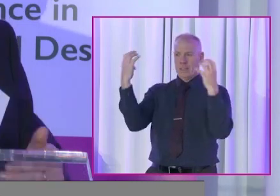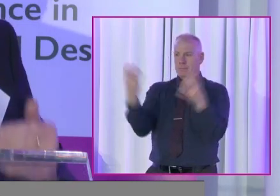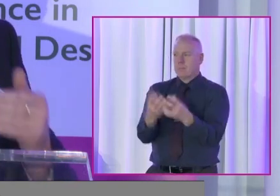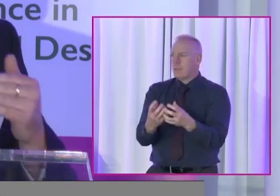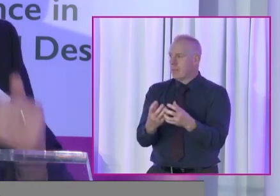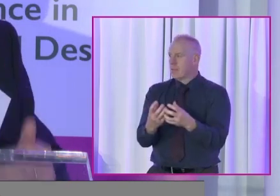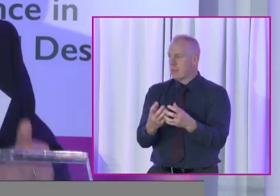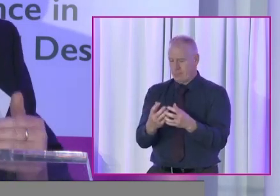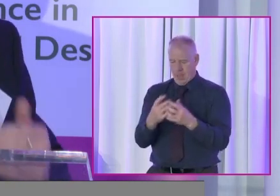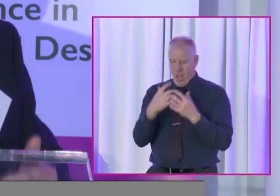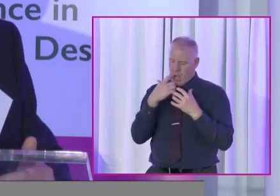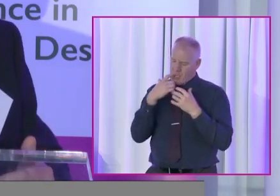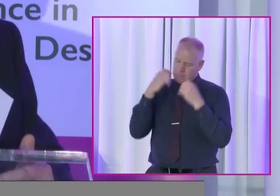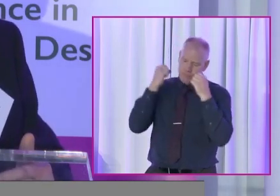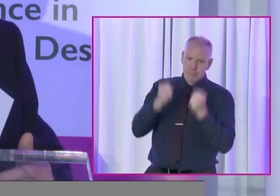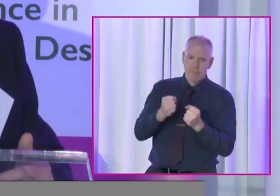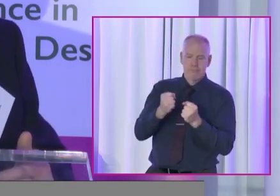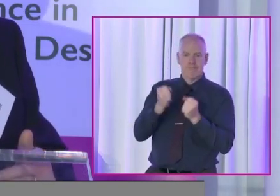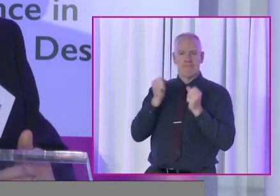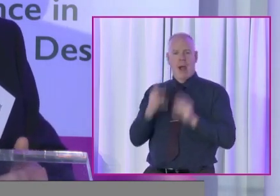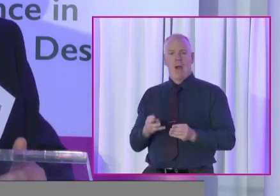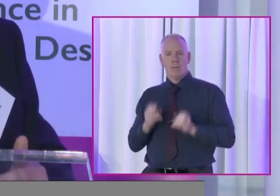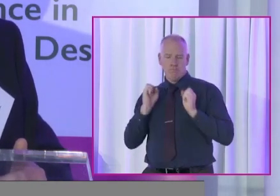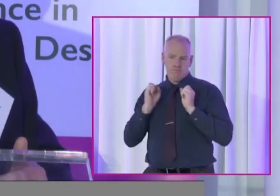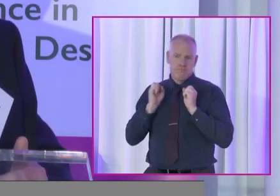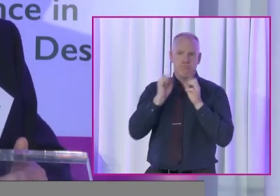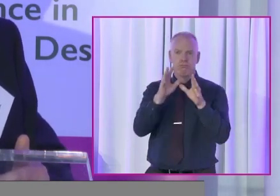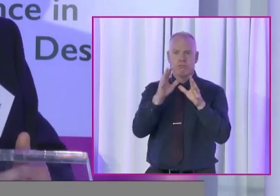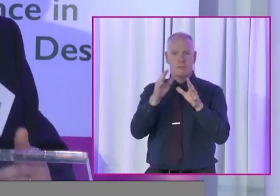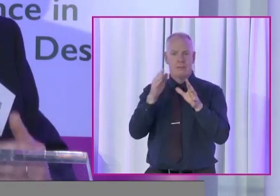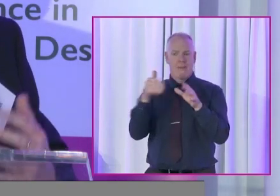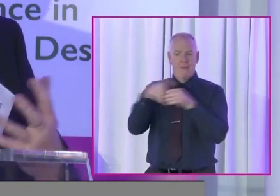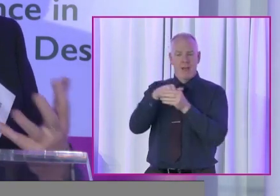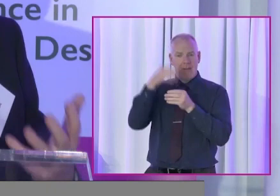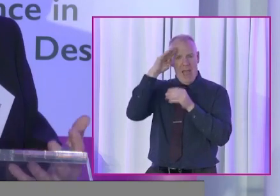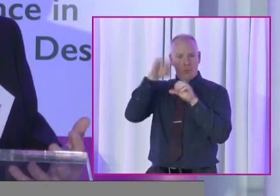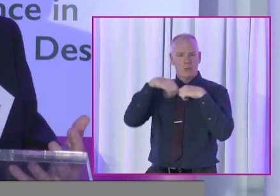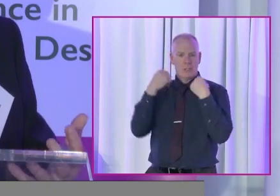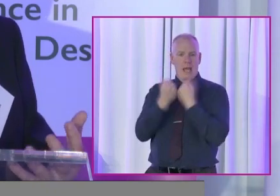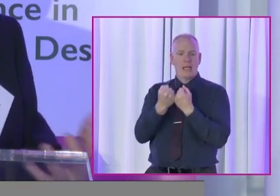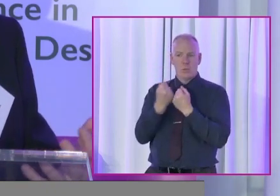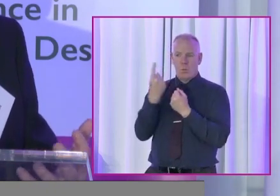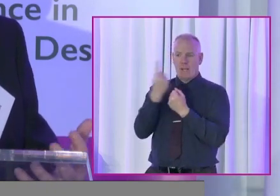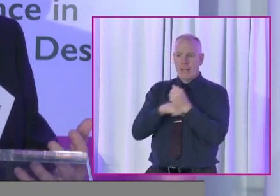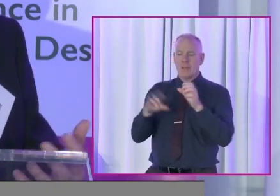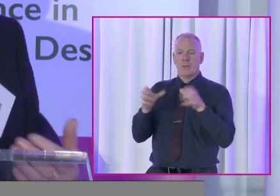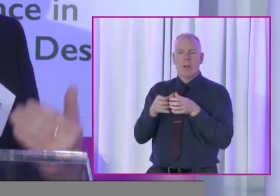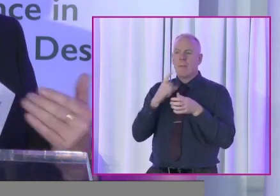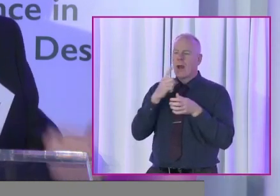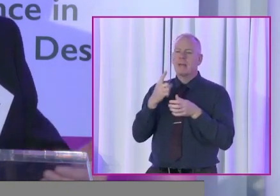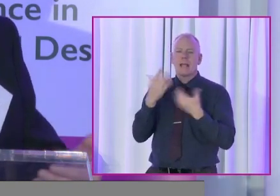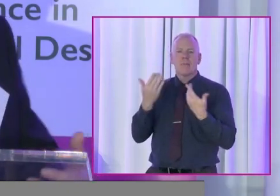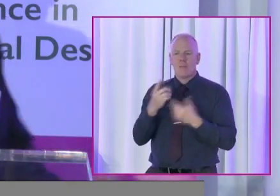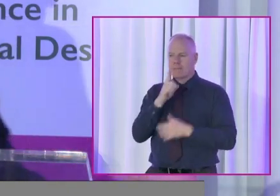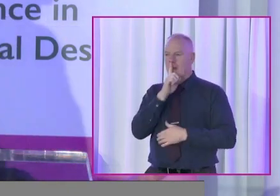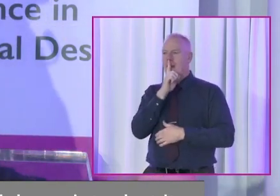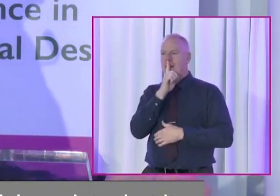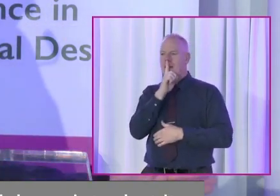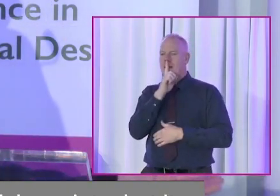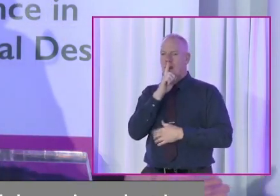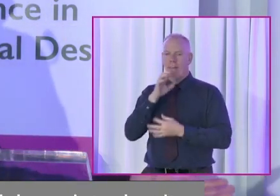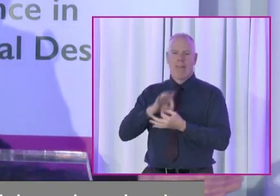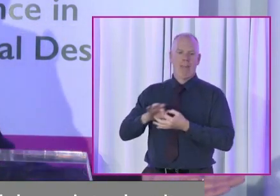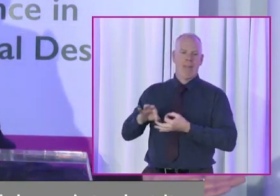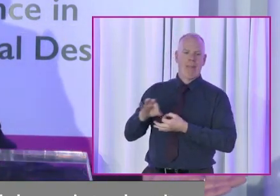I believe it is the most powerful voice in our society, but it is silent, nascent. But you